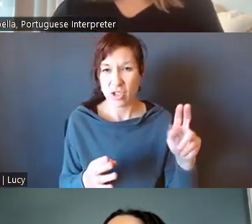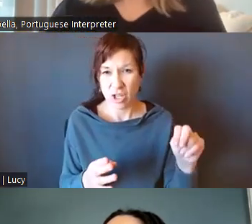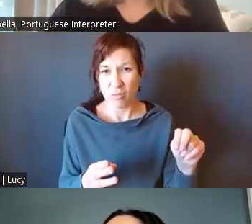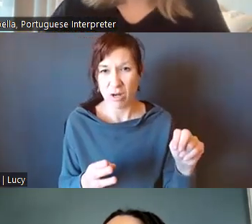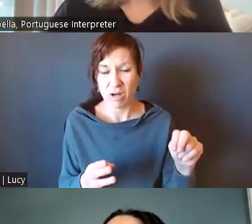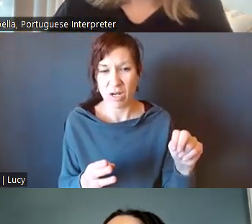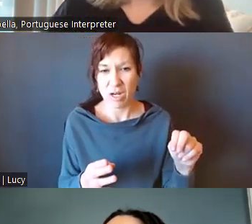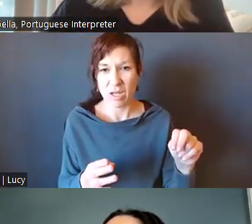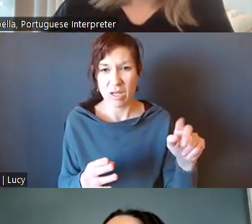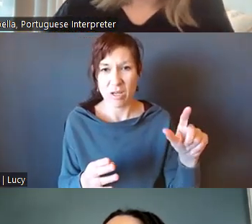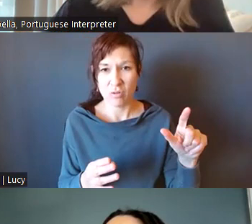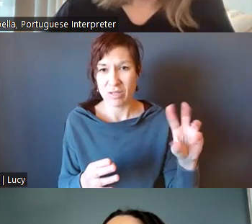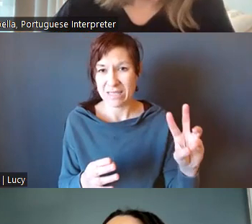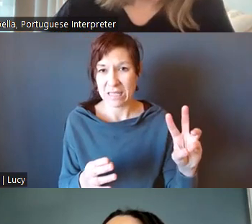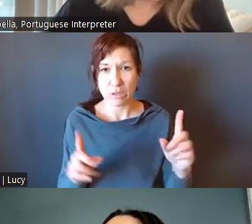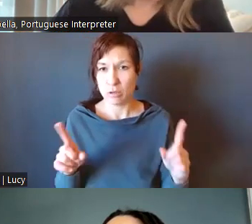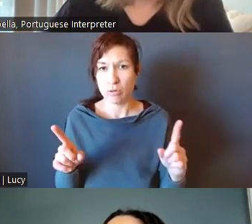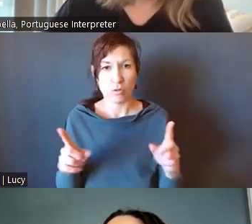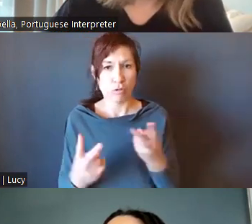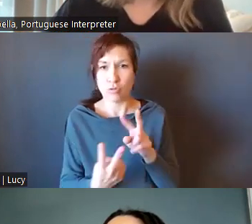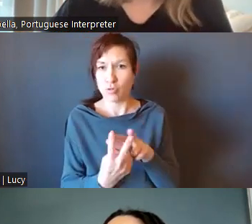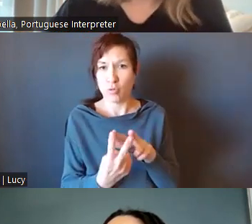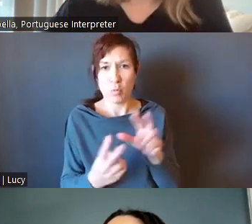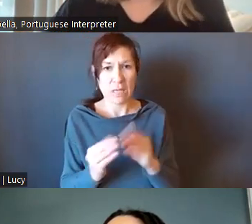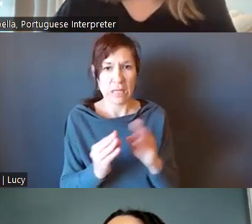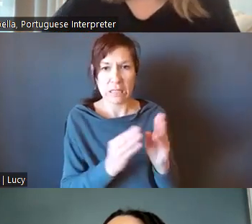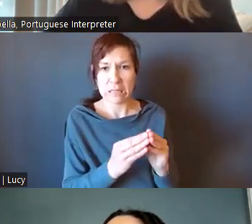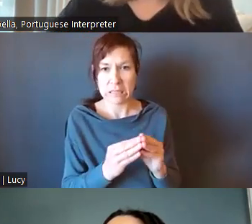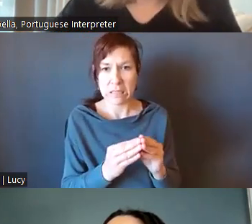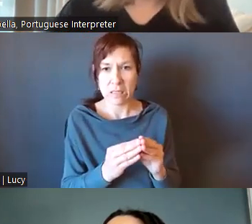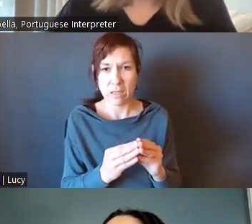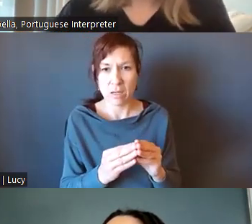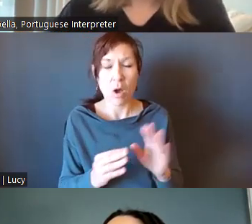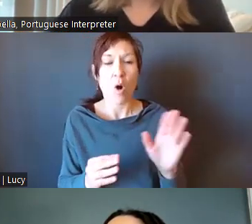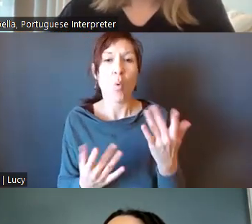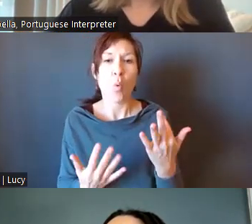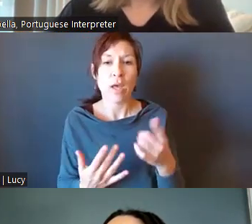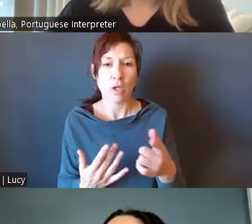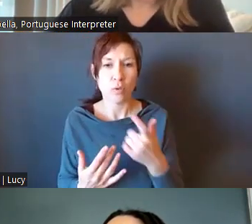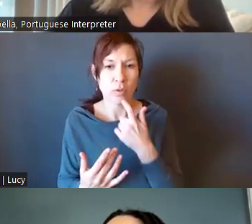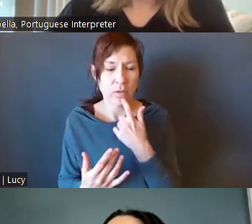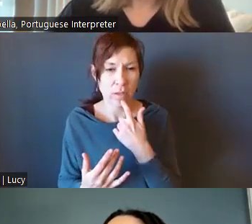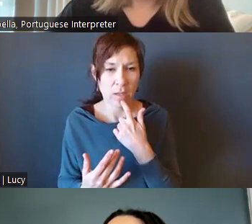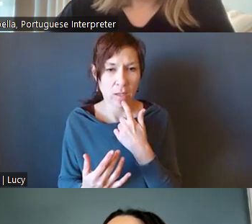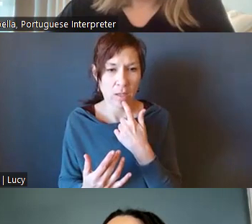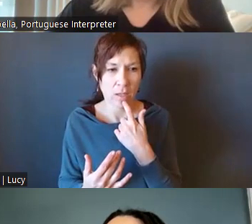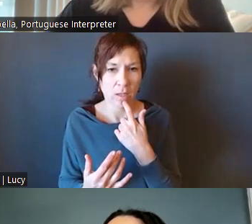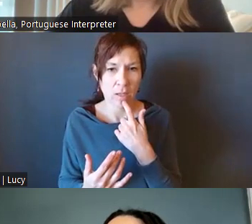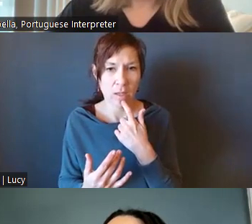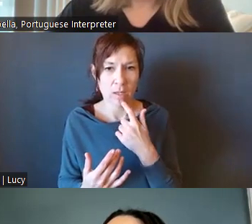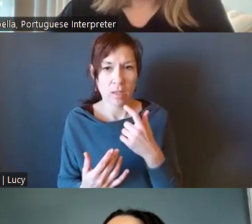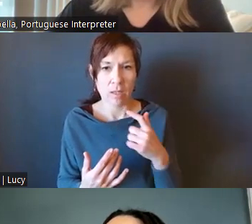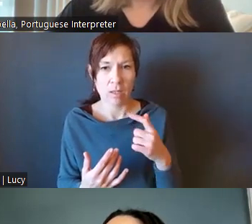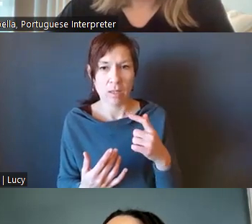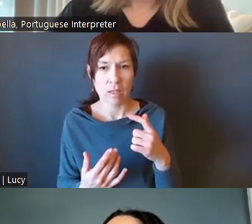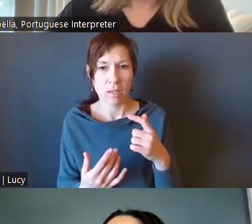that January 26th. So, I don't know, oh, I see, are you saying for the, the, the, the January 20th,